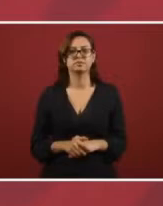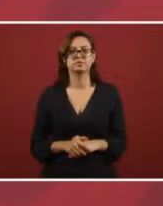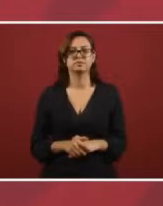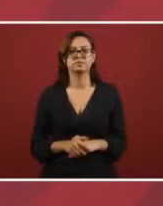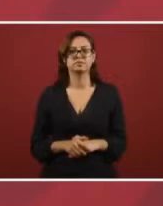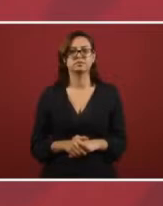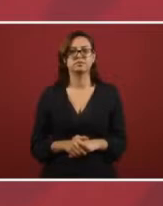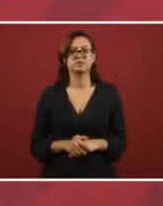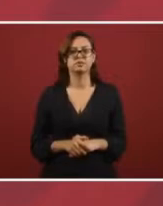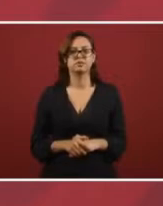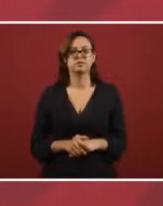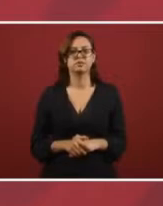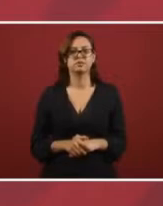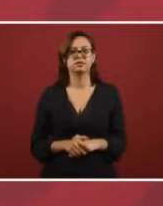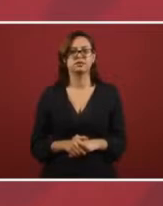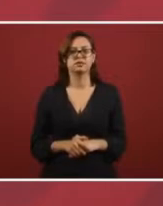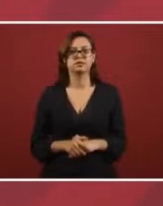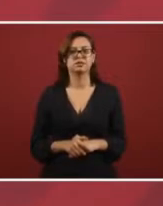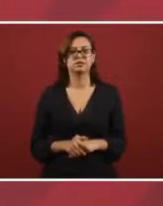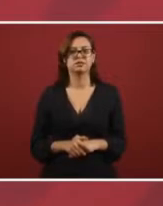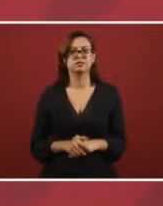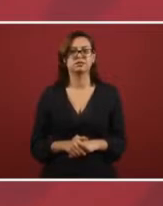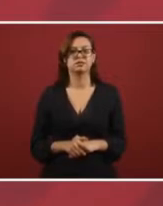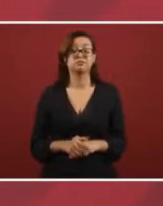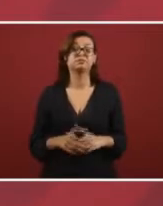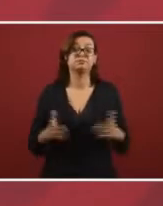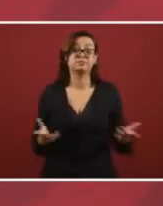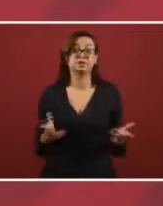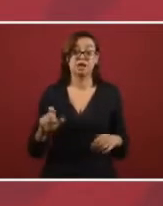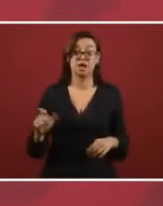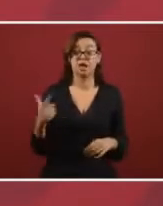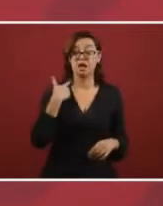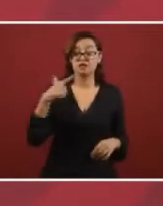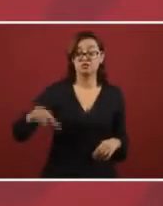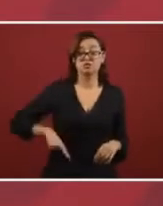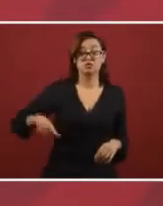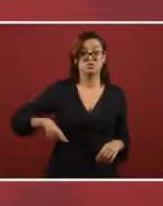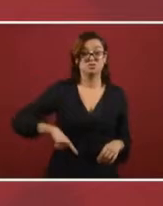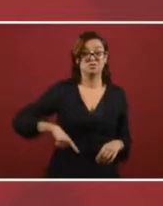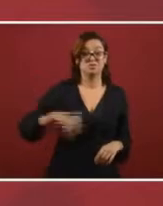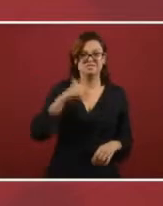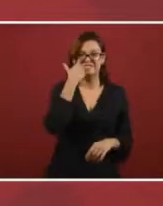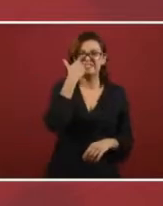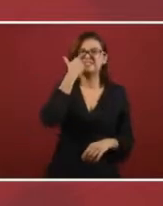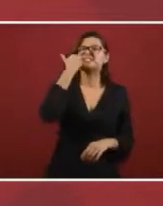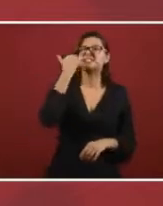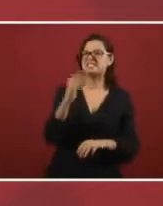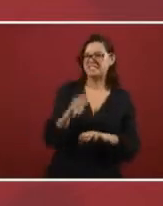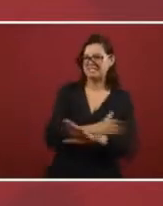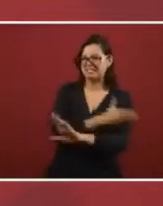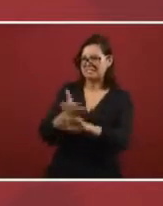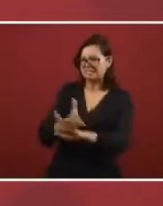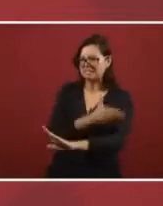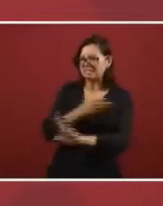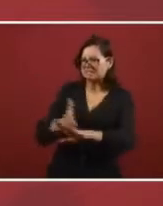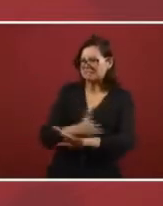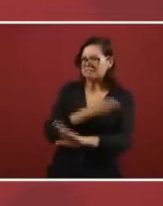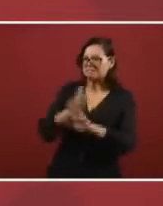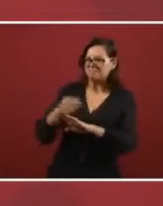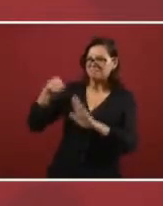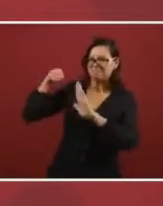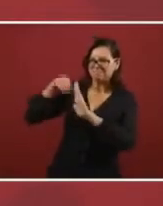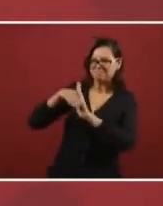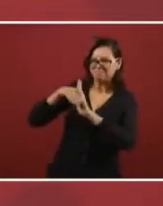it is even though they tried to destroy it and they and they